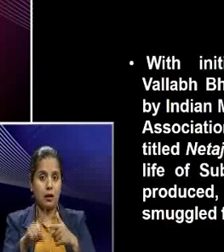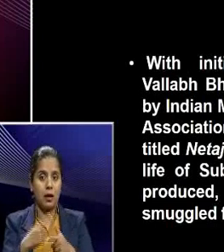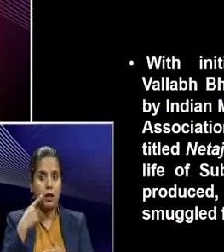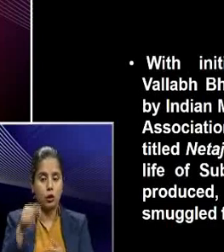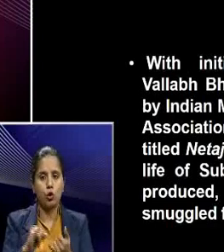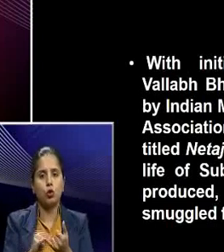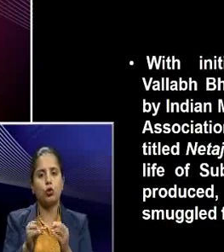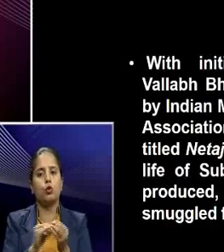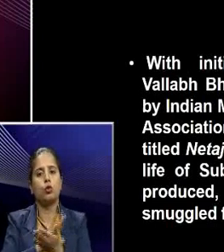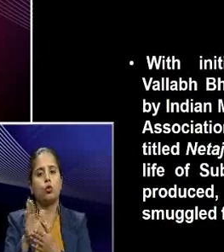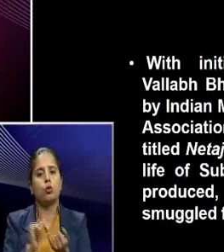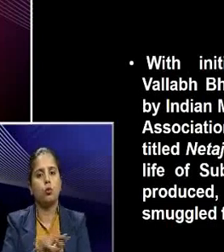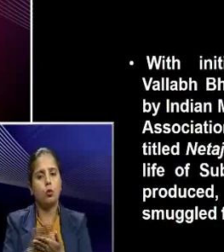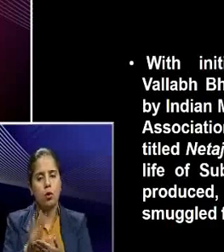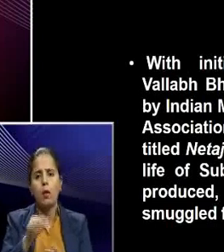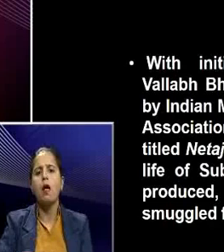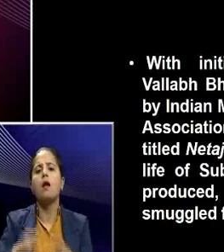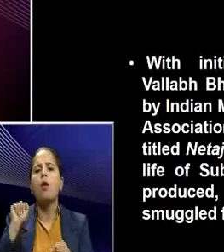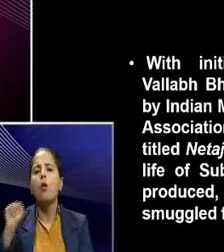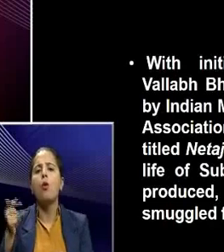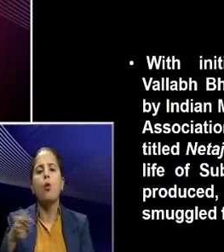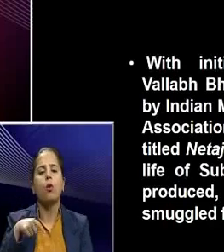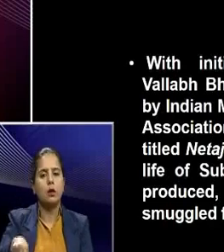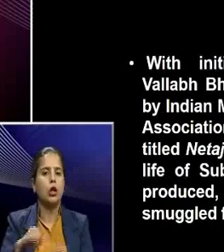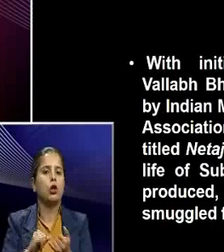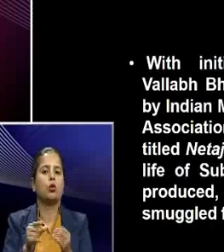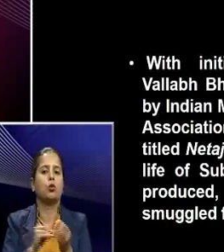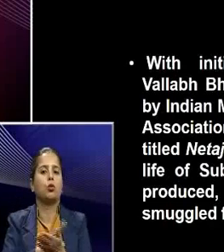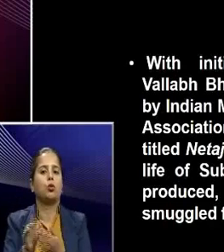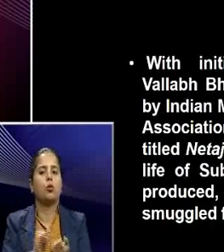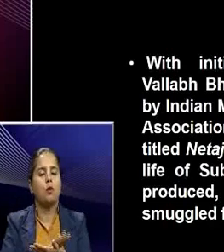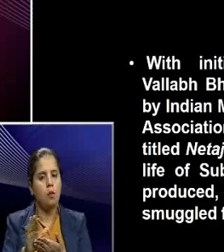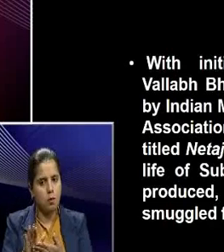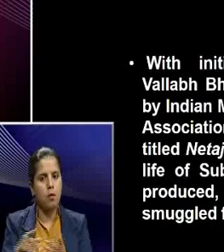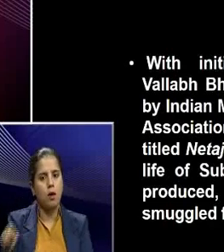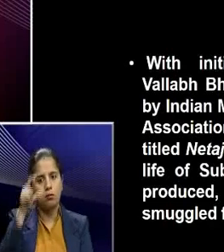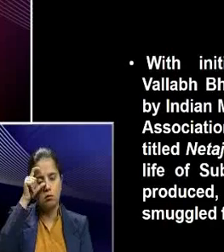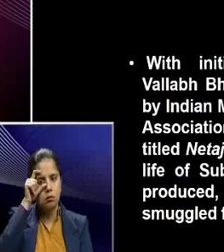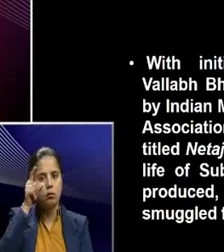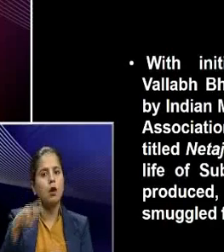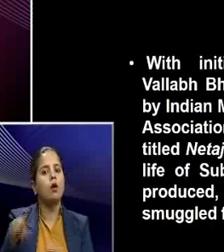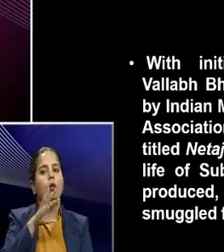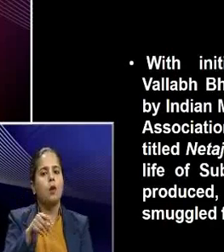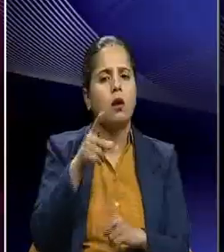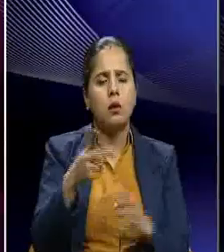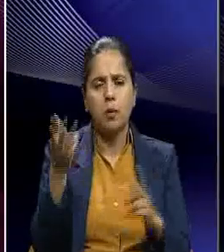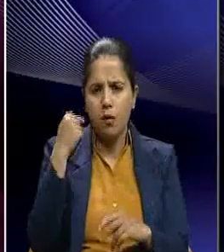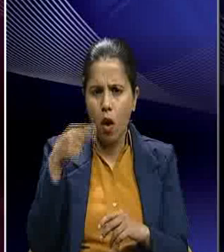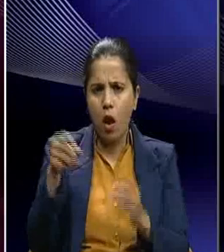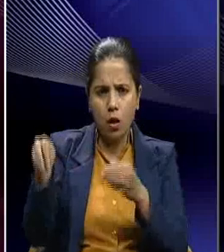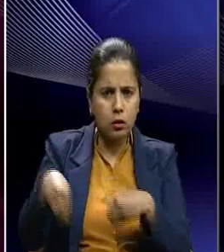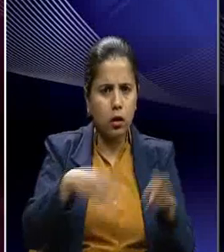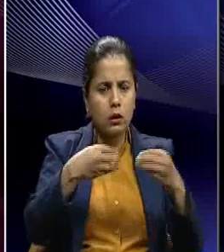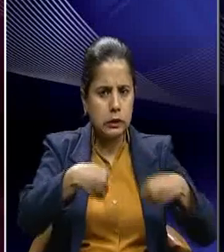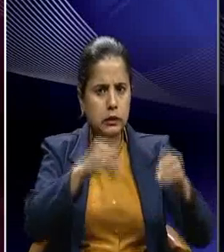1947 which was based on the life of Netaji Subhash was produced which also included smuggled footage. So we also